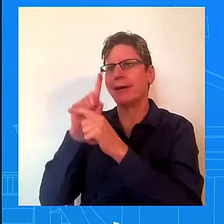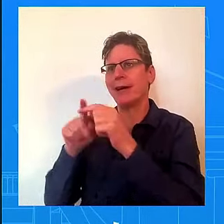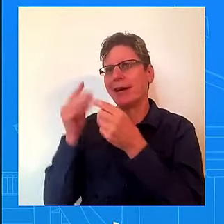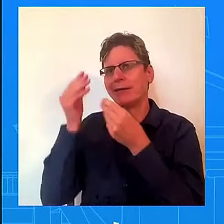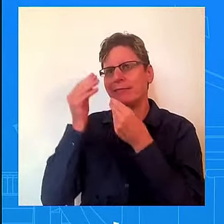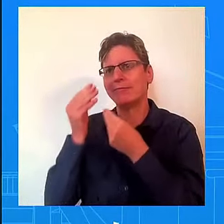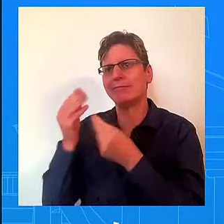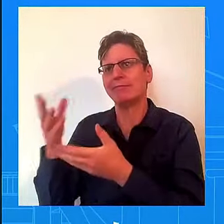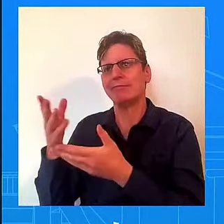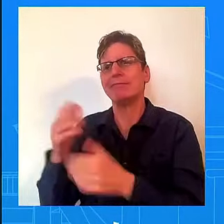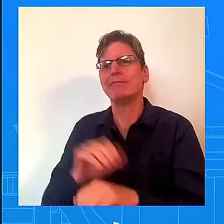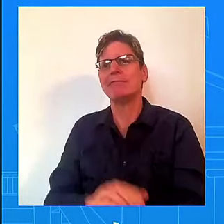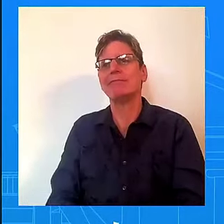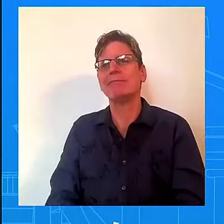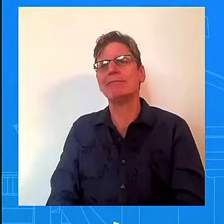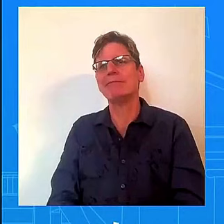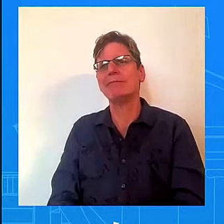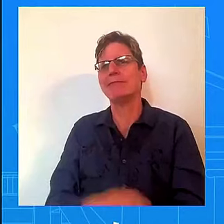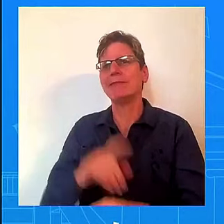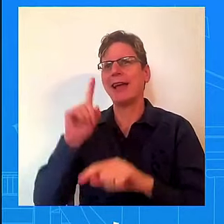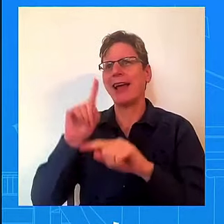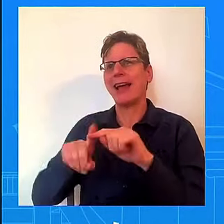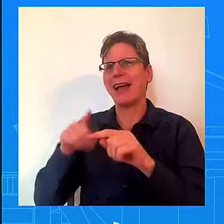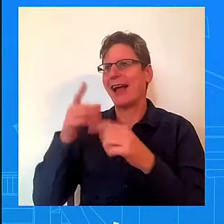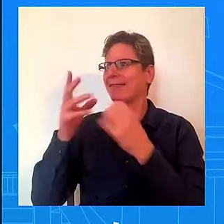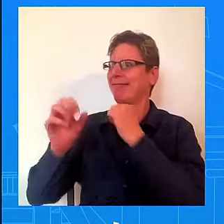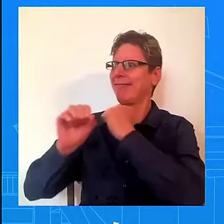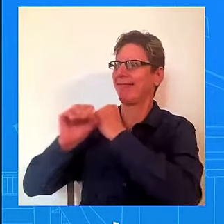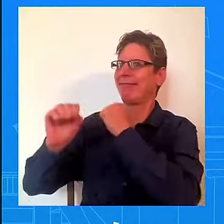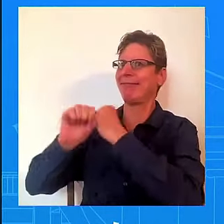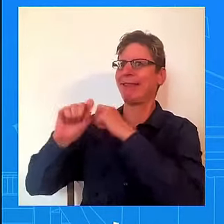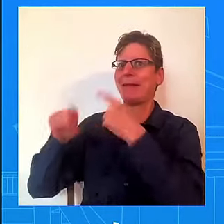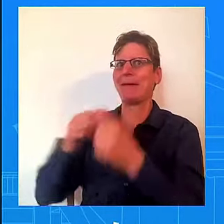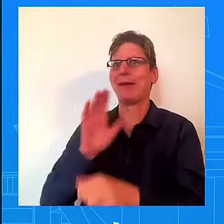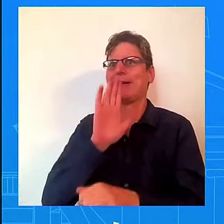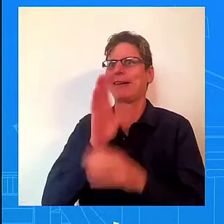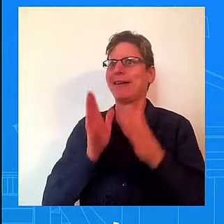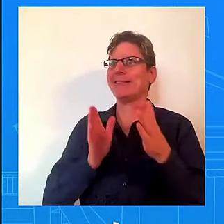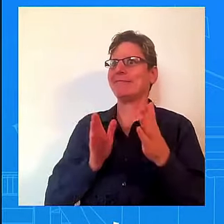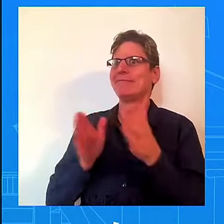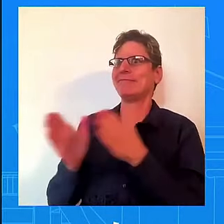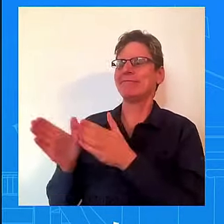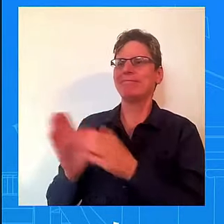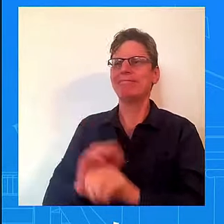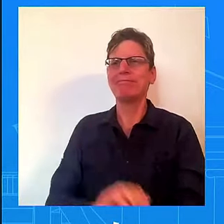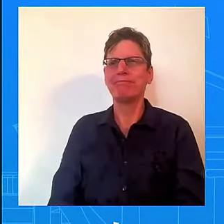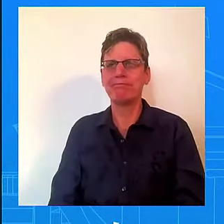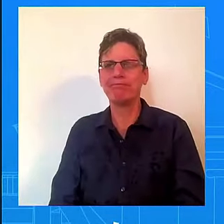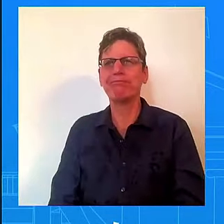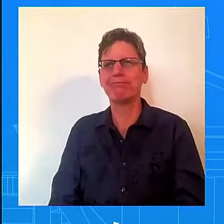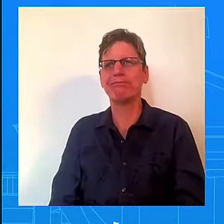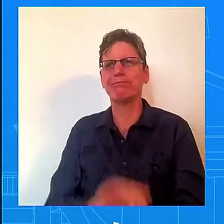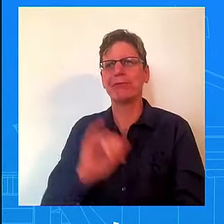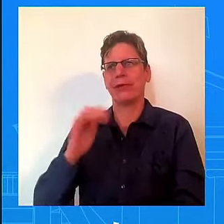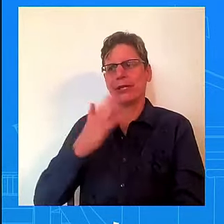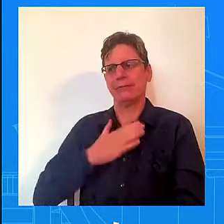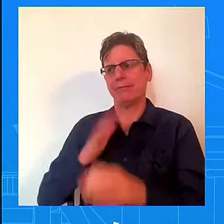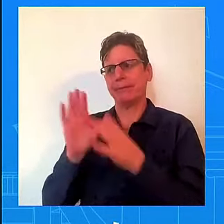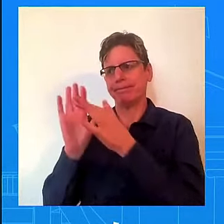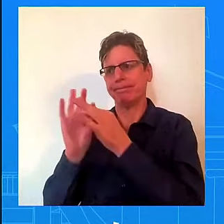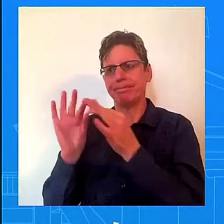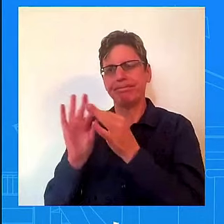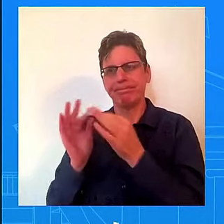like that from here. And not from this podium. And so that's what I can say. Our focus – ceasefire deal, working